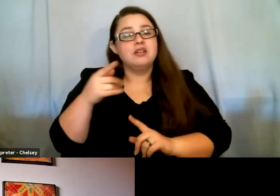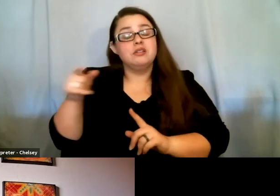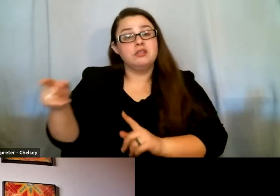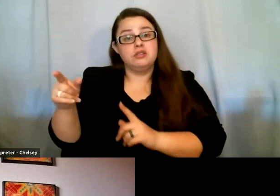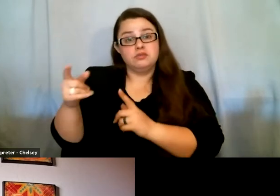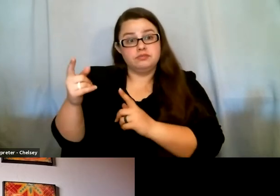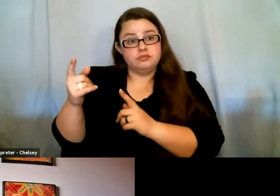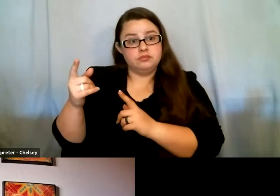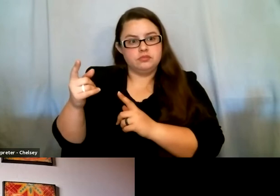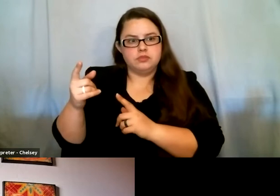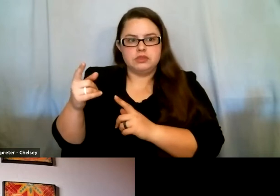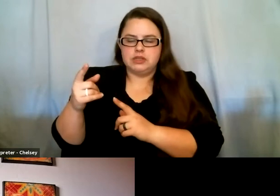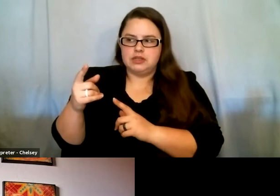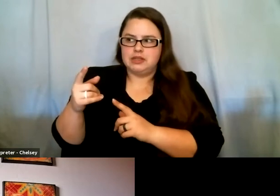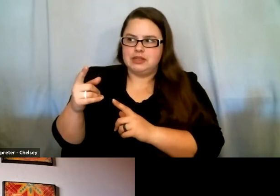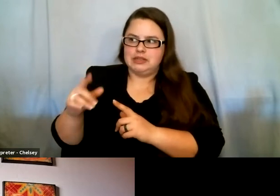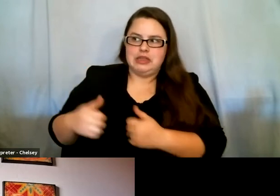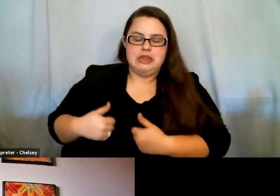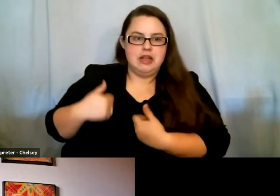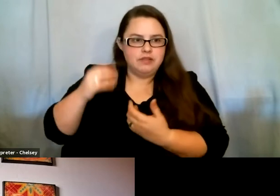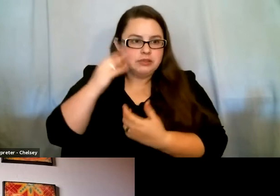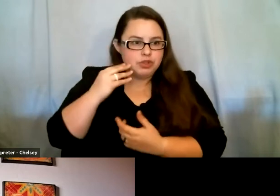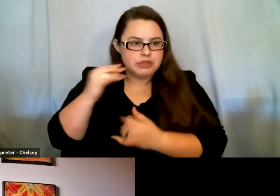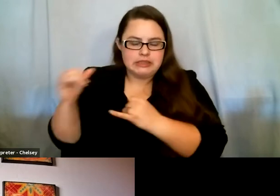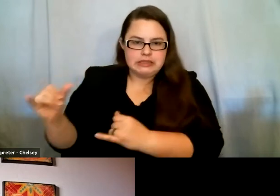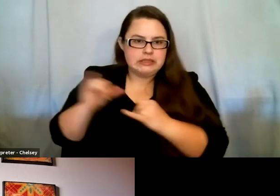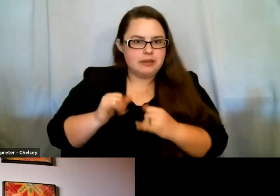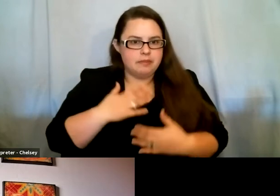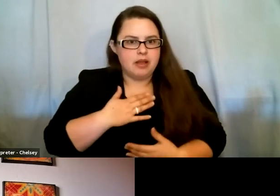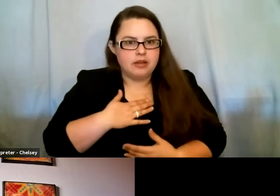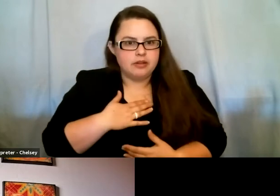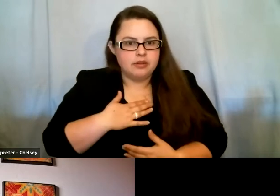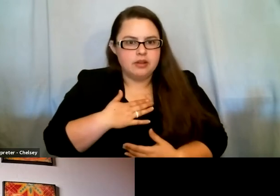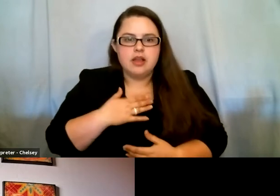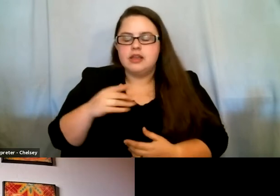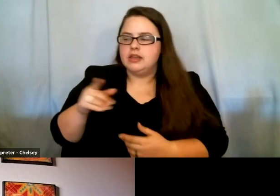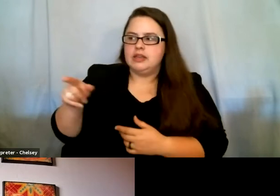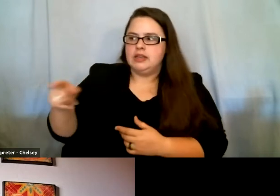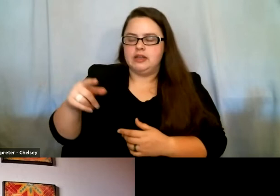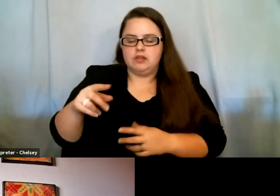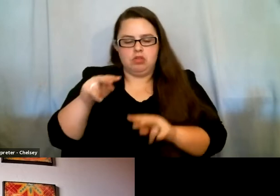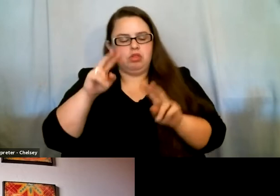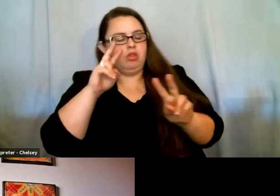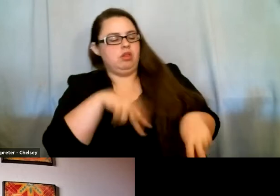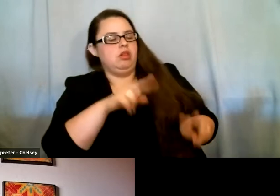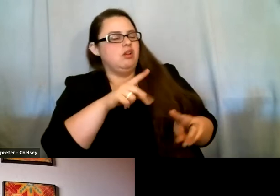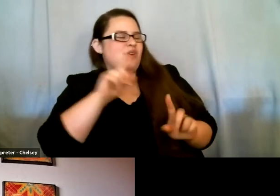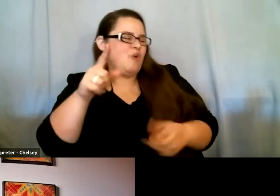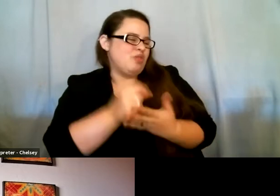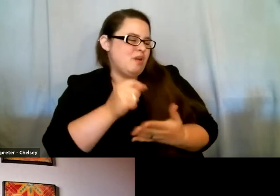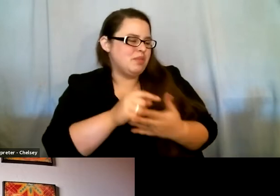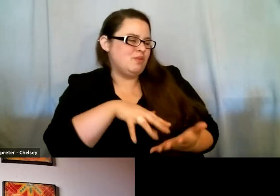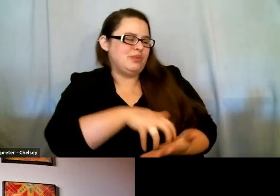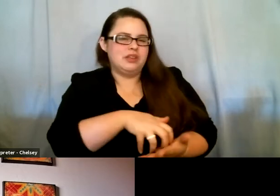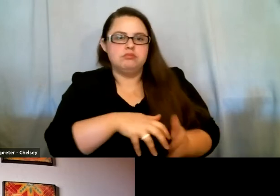also lived through what I lived through, and was not looking at therapy as a sign of weakness, right? And I learned in that moment